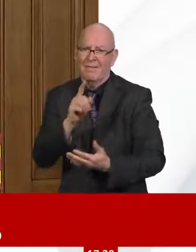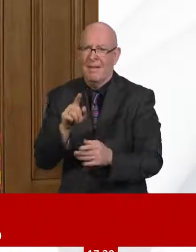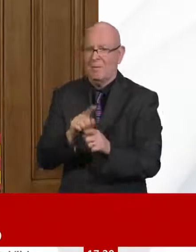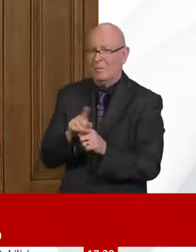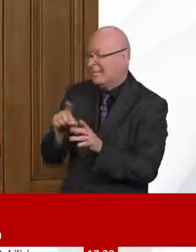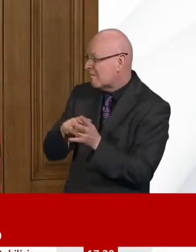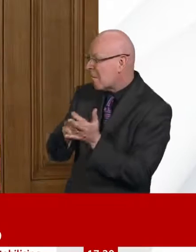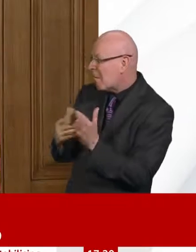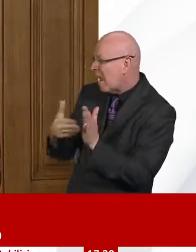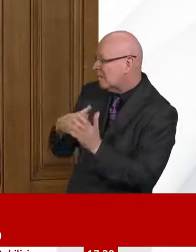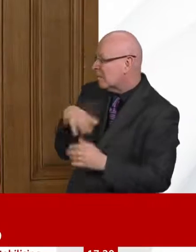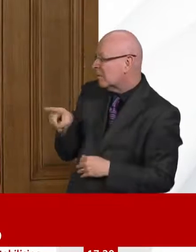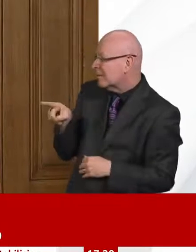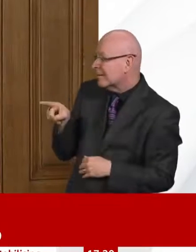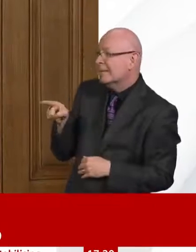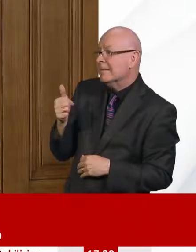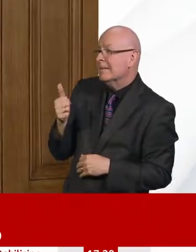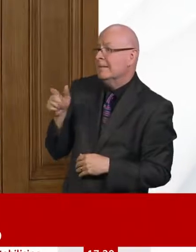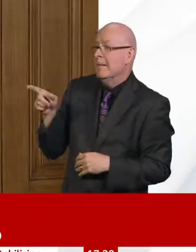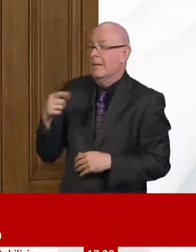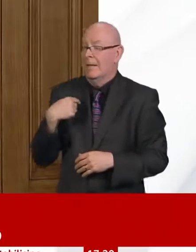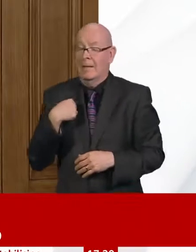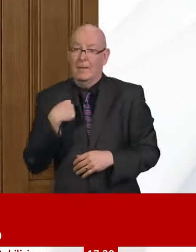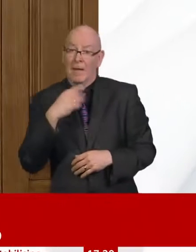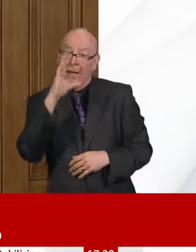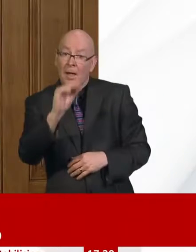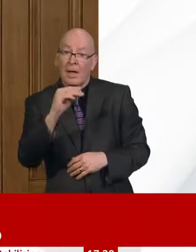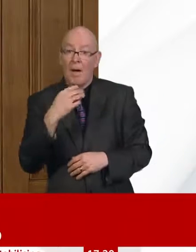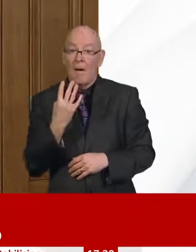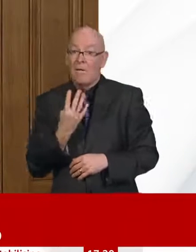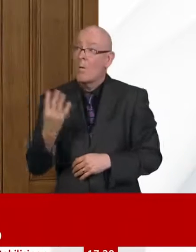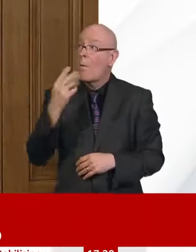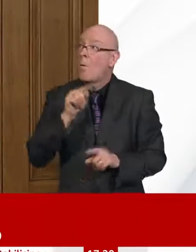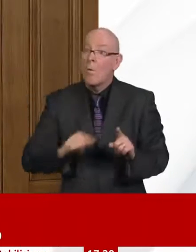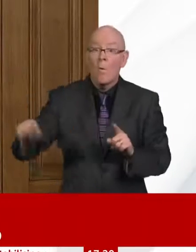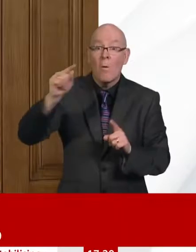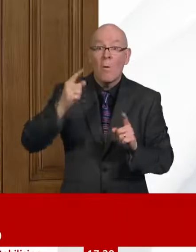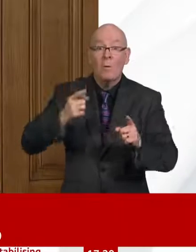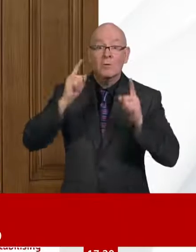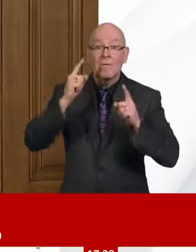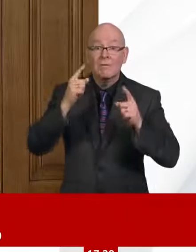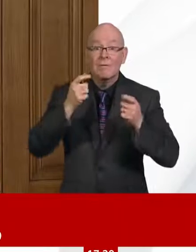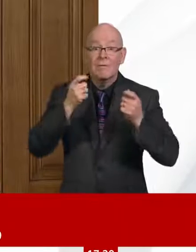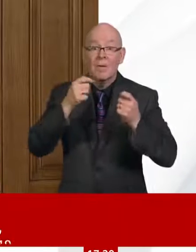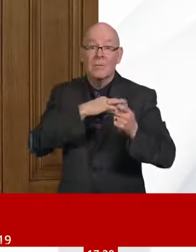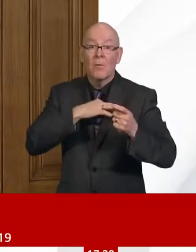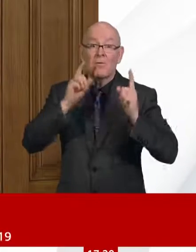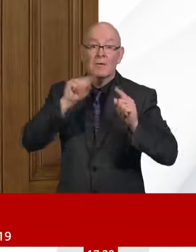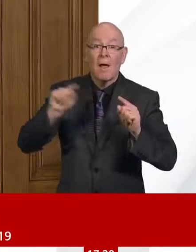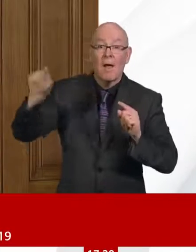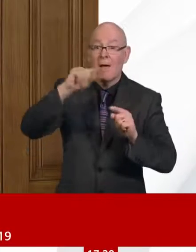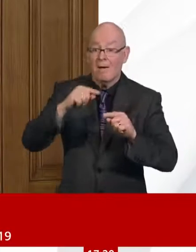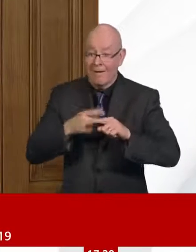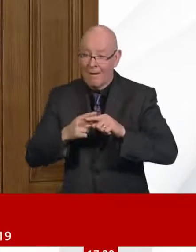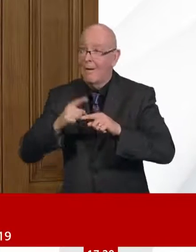with that group. And we are very coordinated on what we want, and we want to make sure that each country gets what it